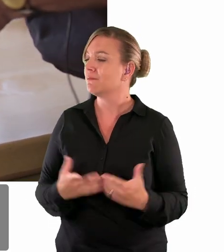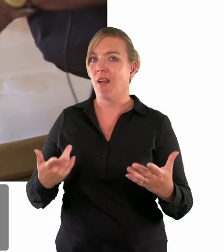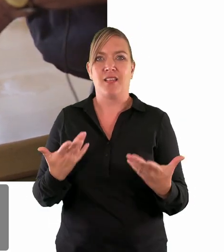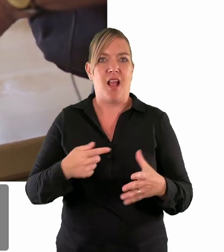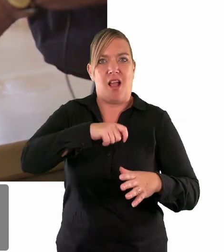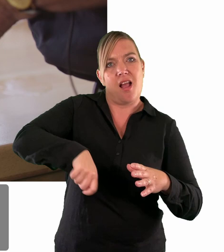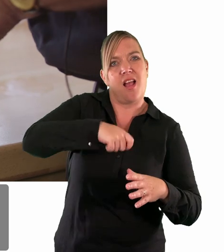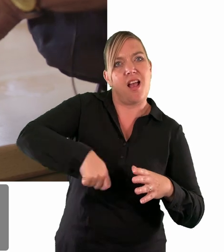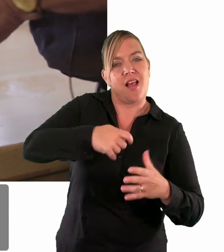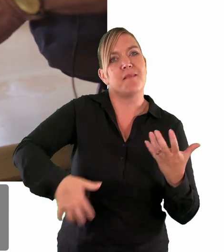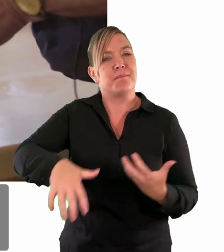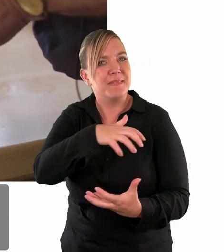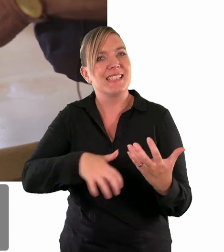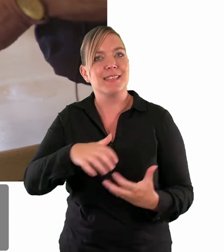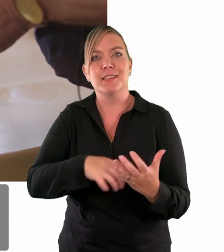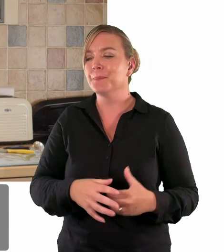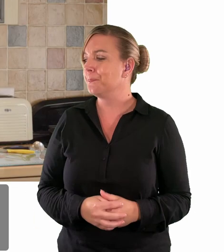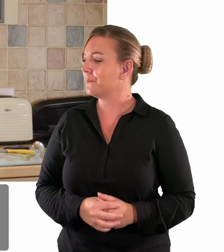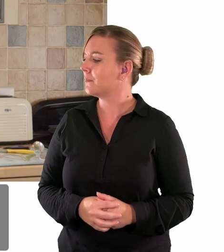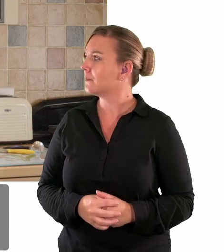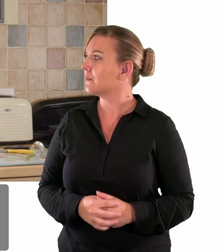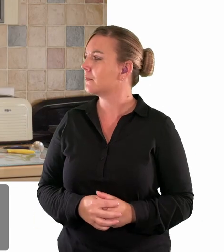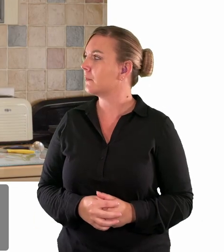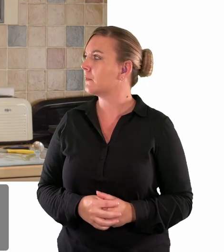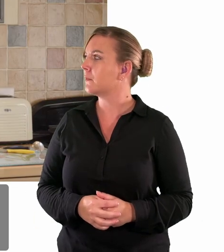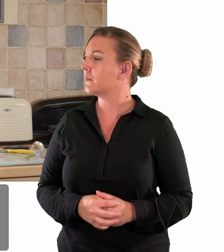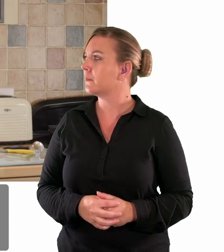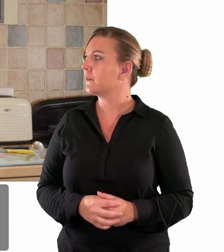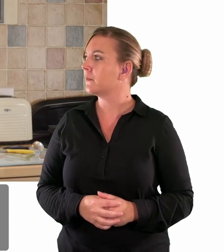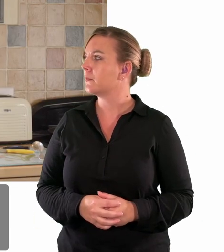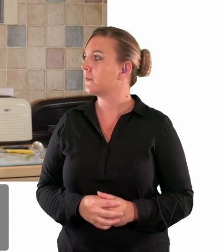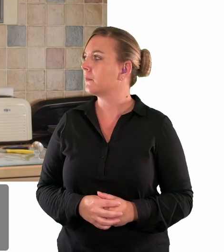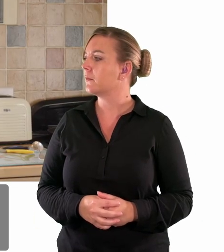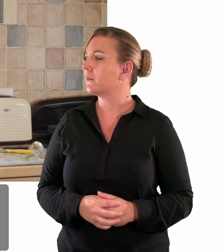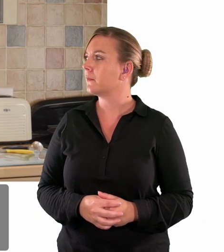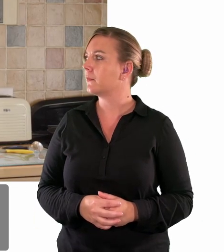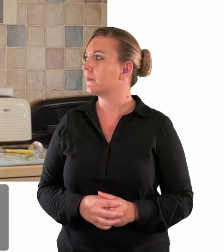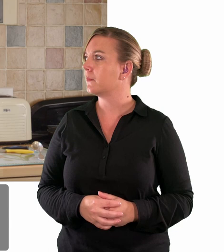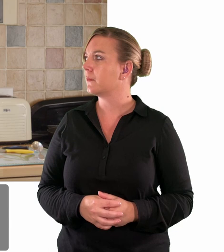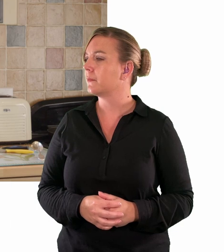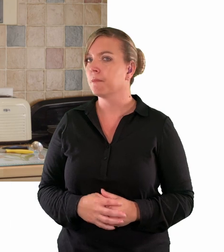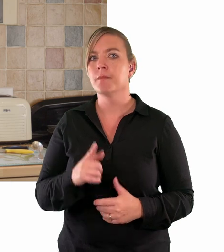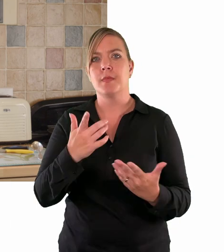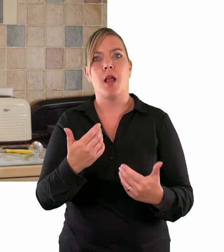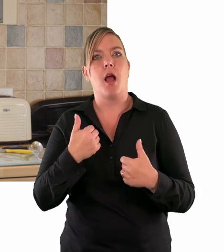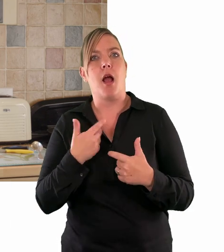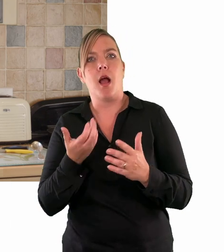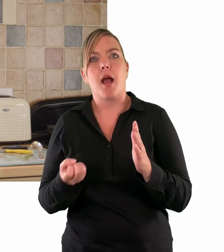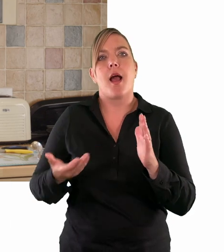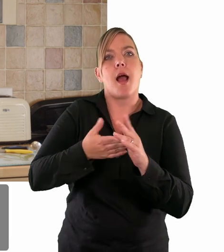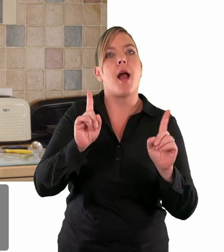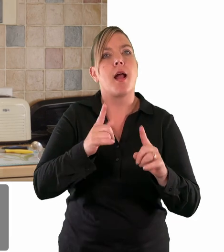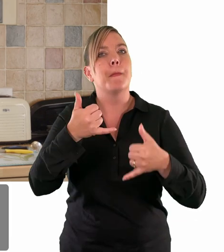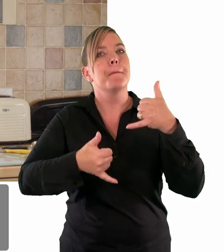that into there so it's nicely mixed and then we're going to begin to incorporate